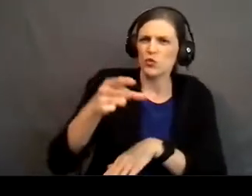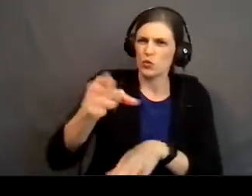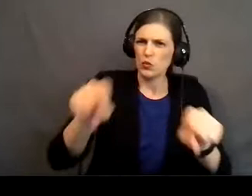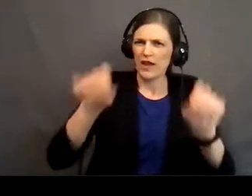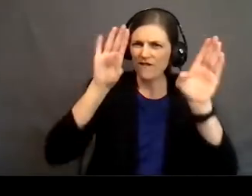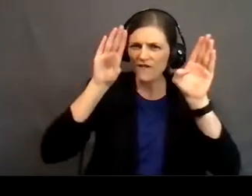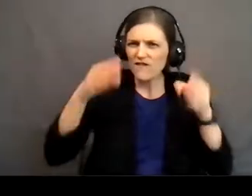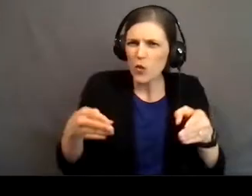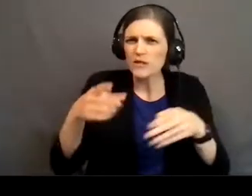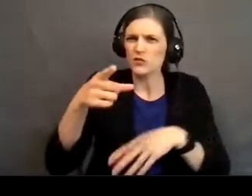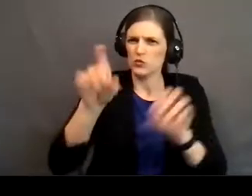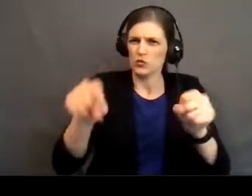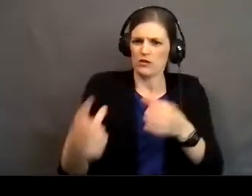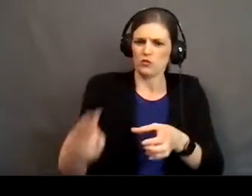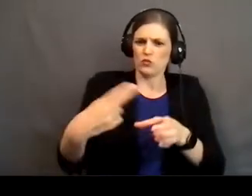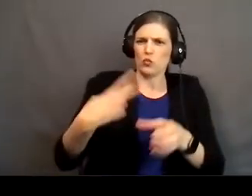can be with us here?